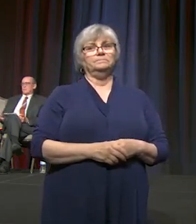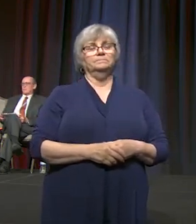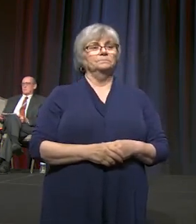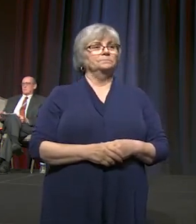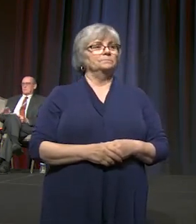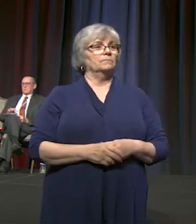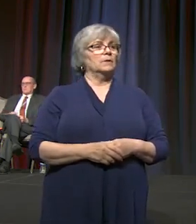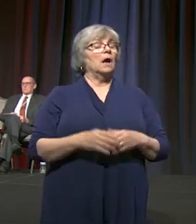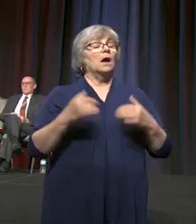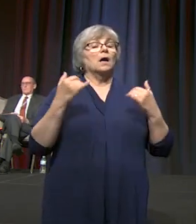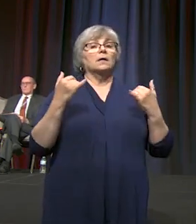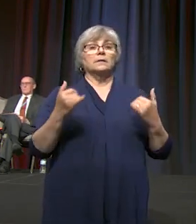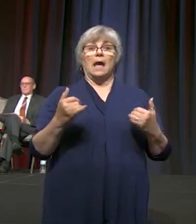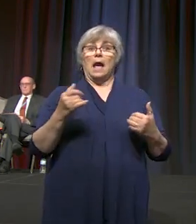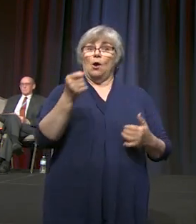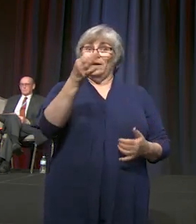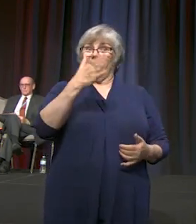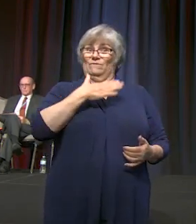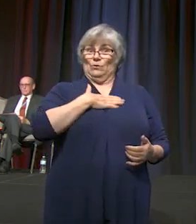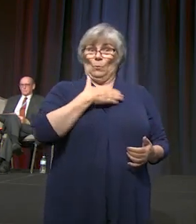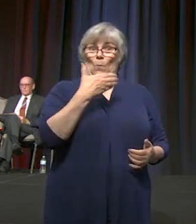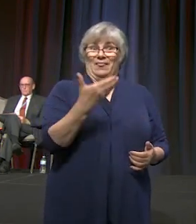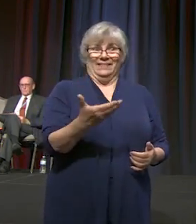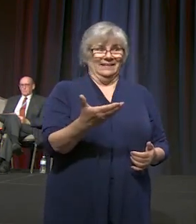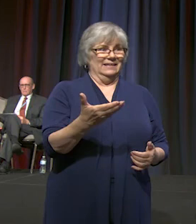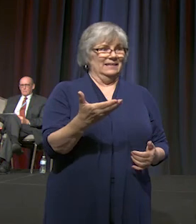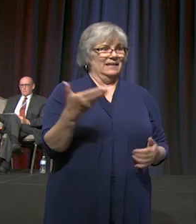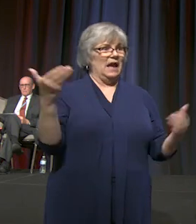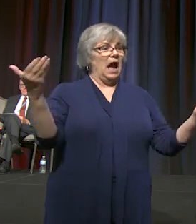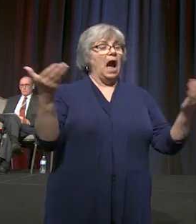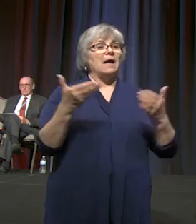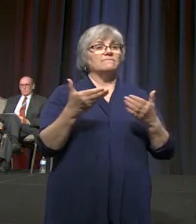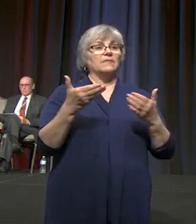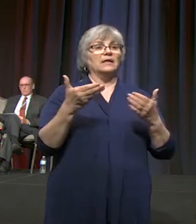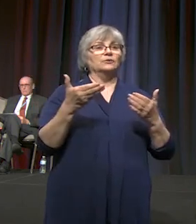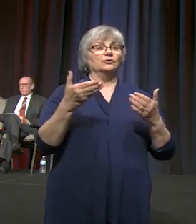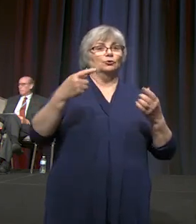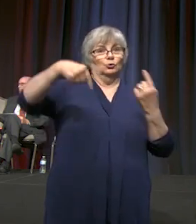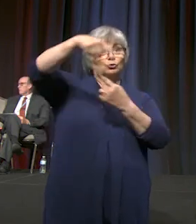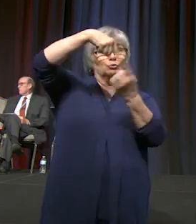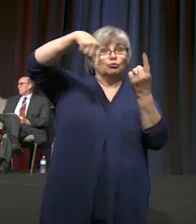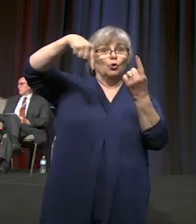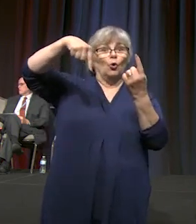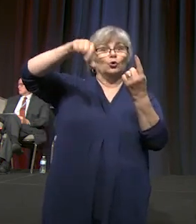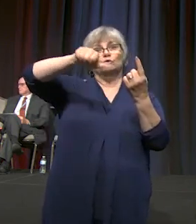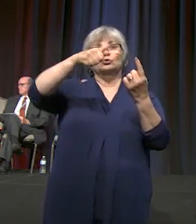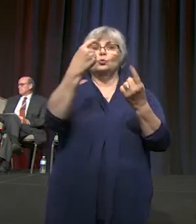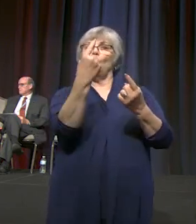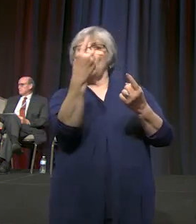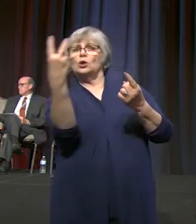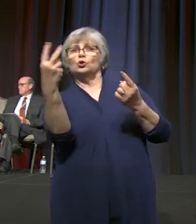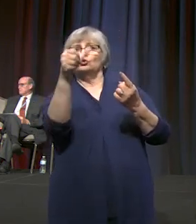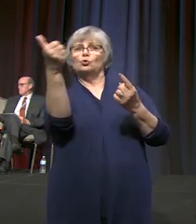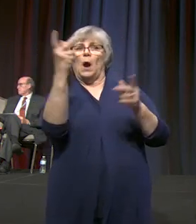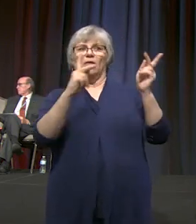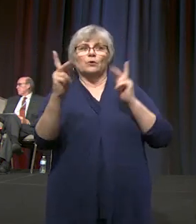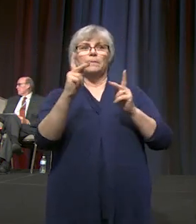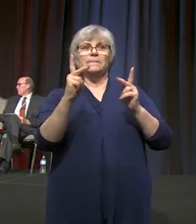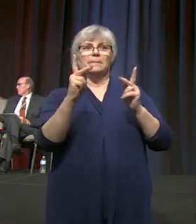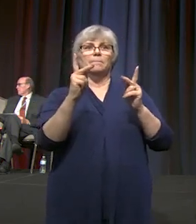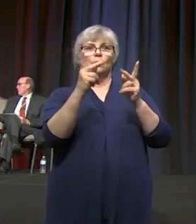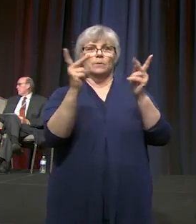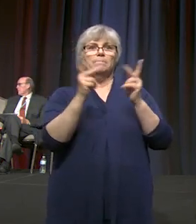Now as you're willing, I invite you to turn to one or two other people where you are